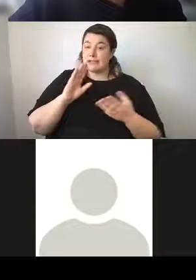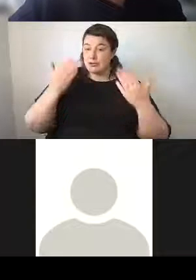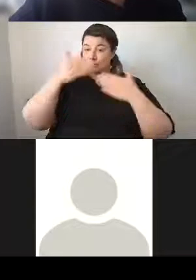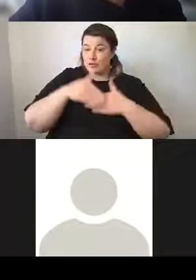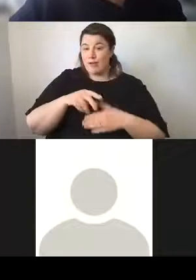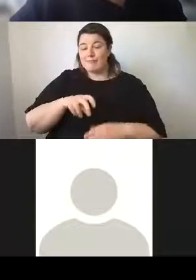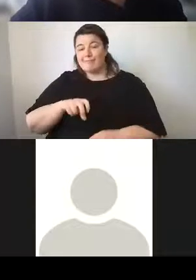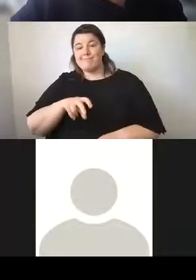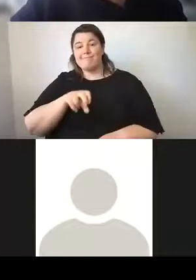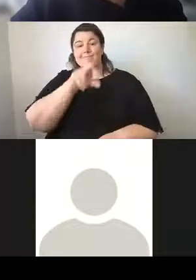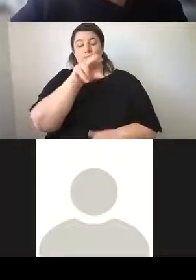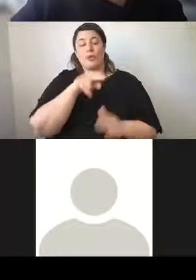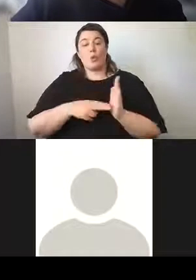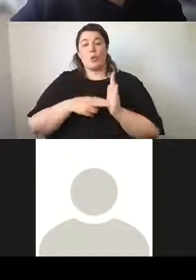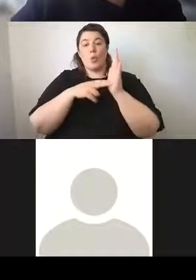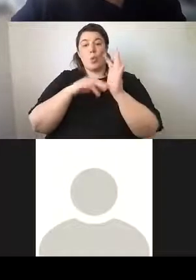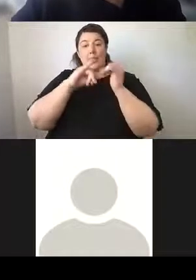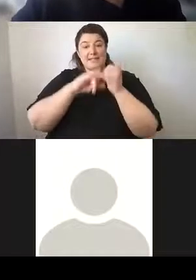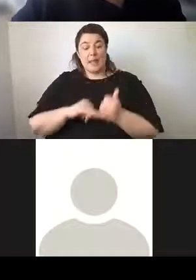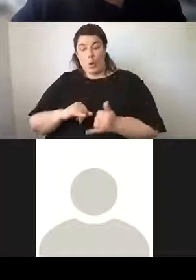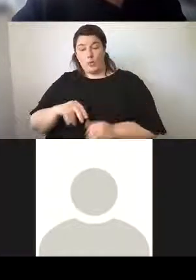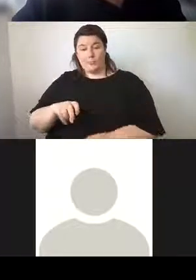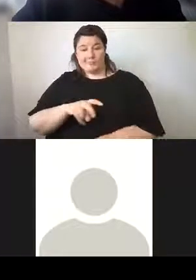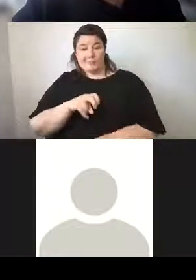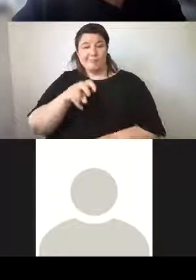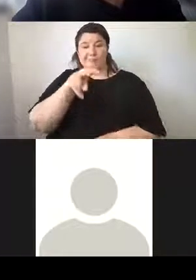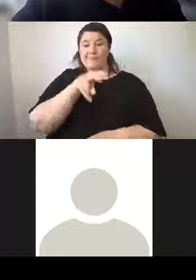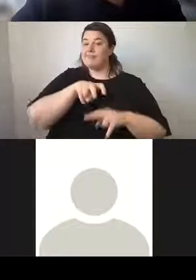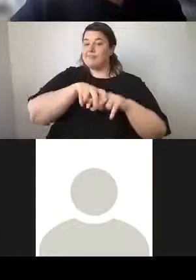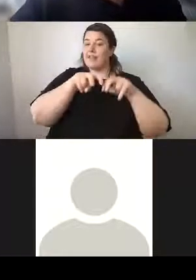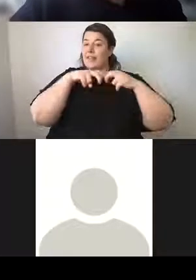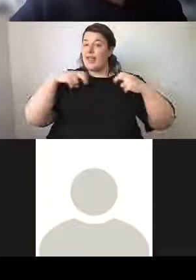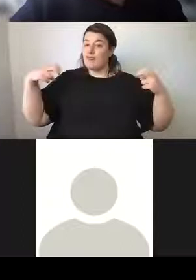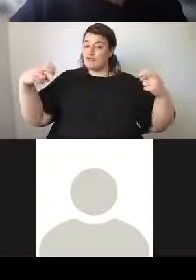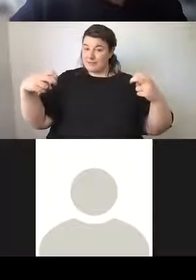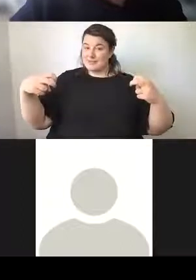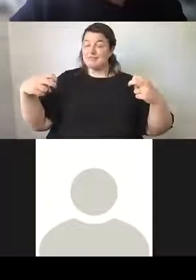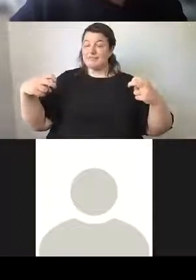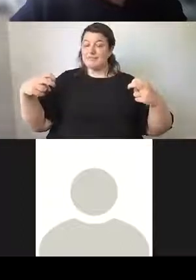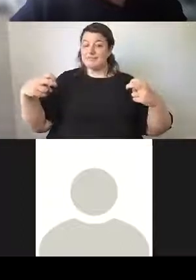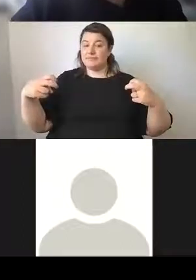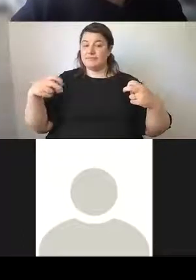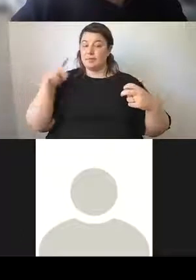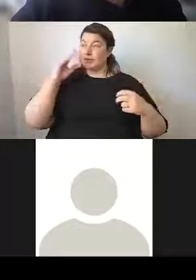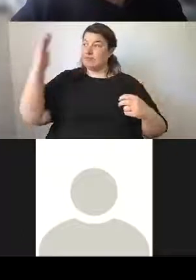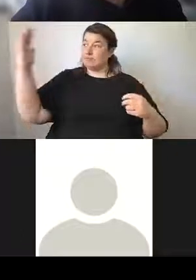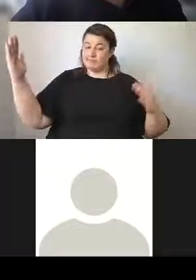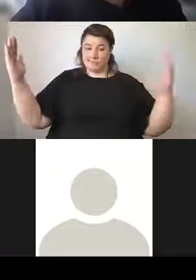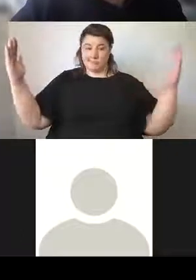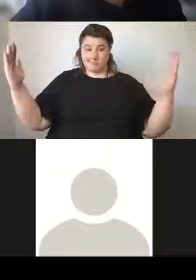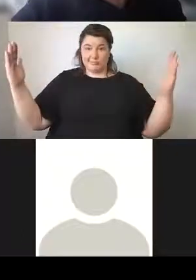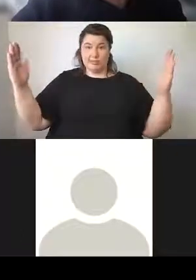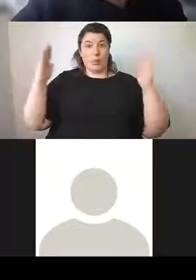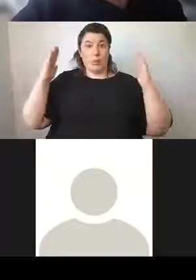stairs in the north and south staircases to be seated in the gallery. You'll see on either side of the main